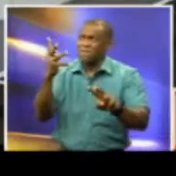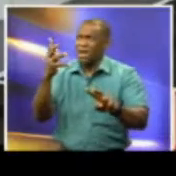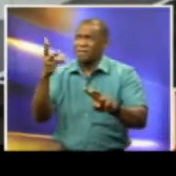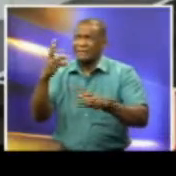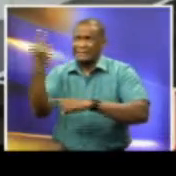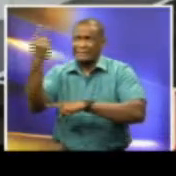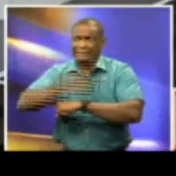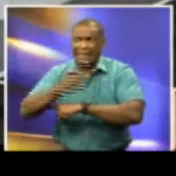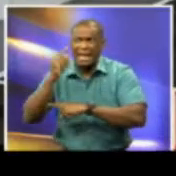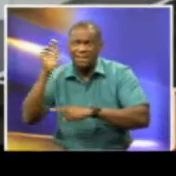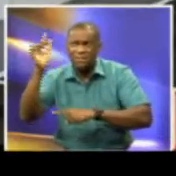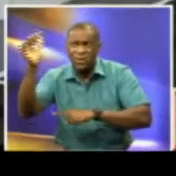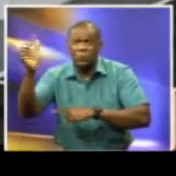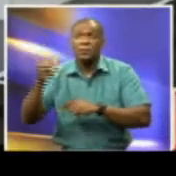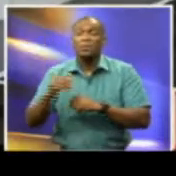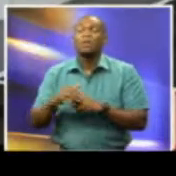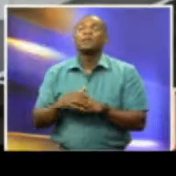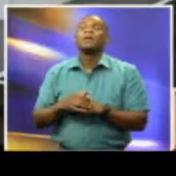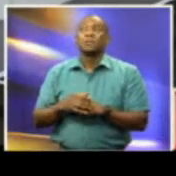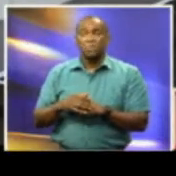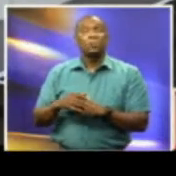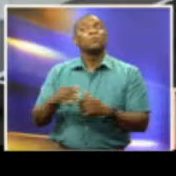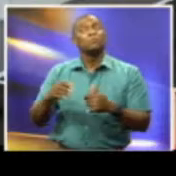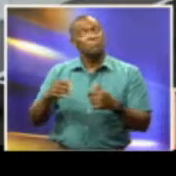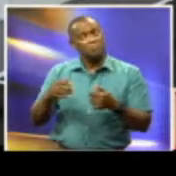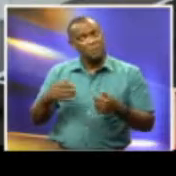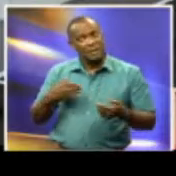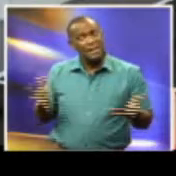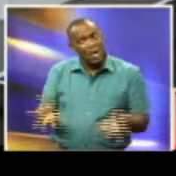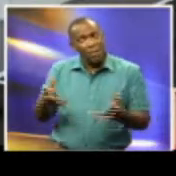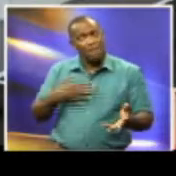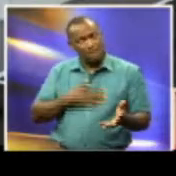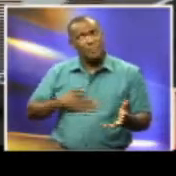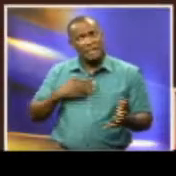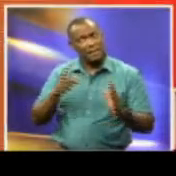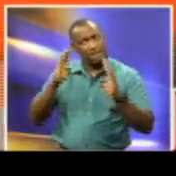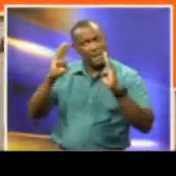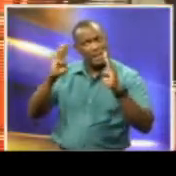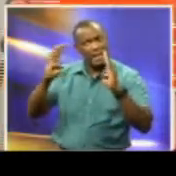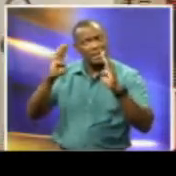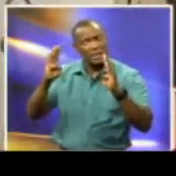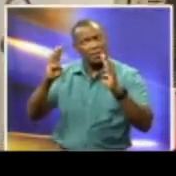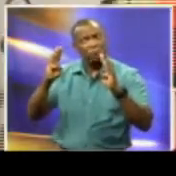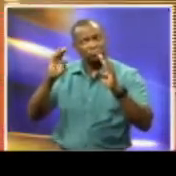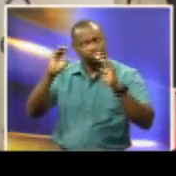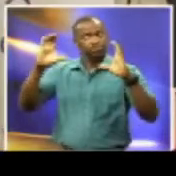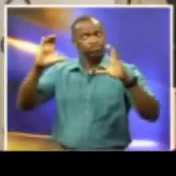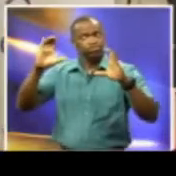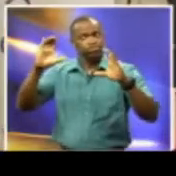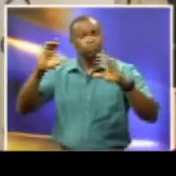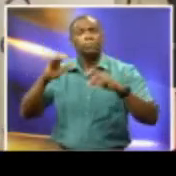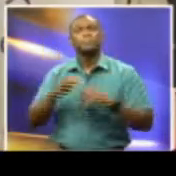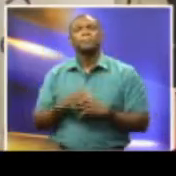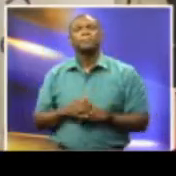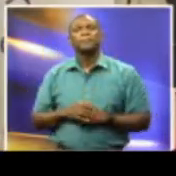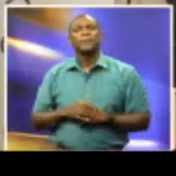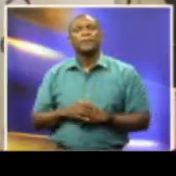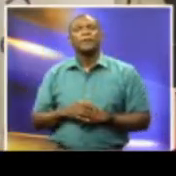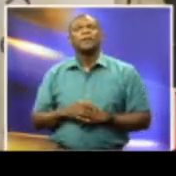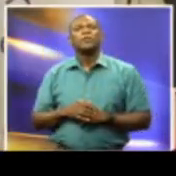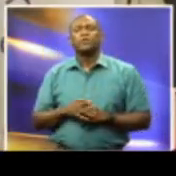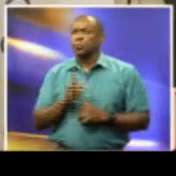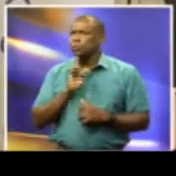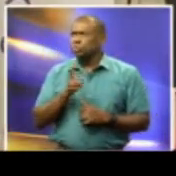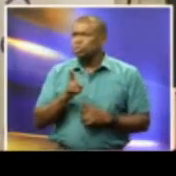as he also urged vigilance with the tropical depression that just passed us. As it stands, the weather system has